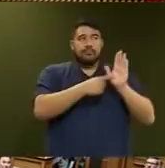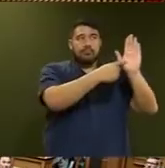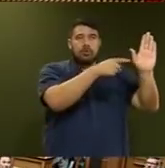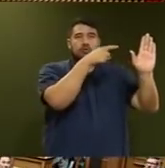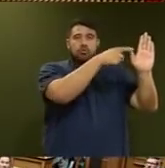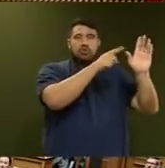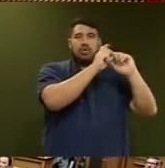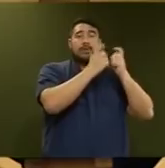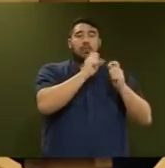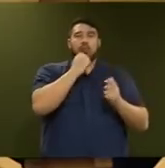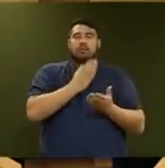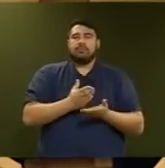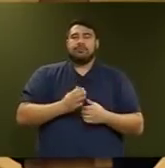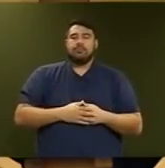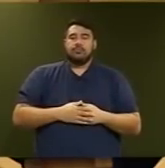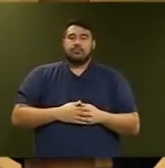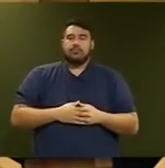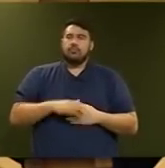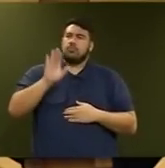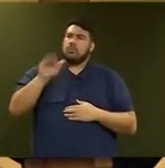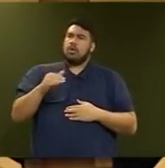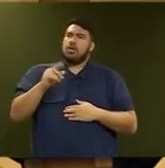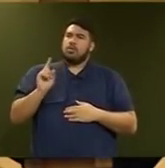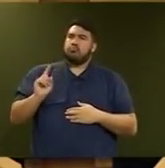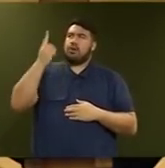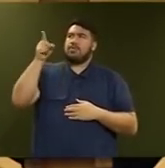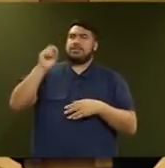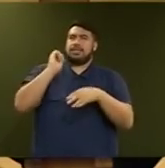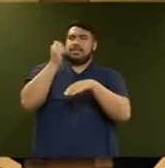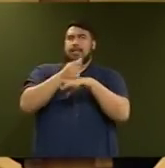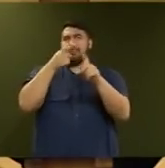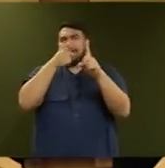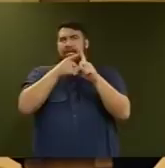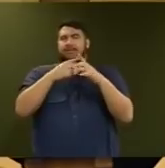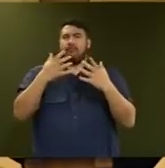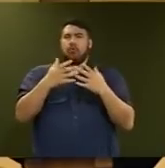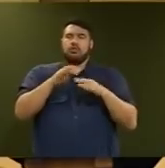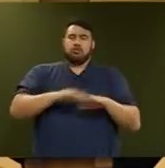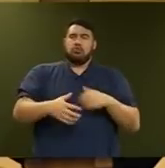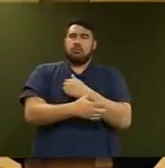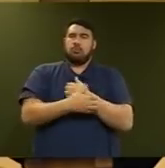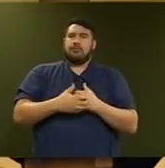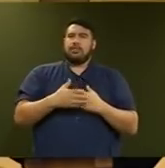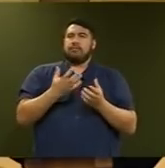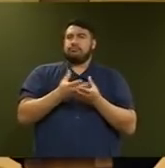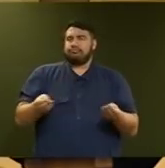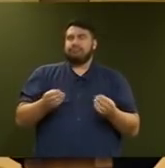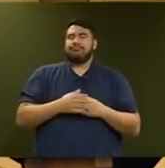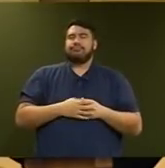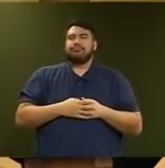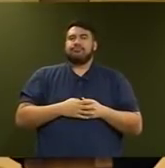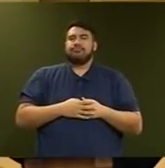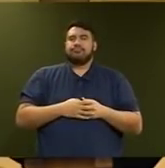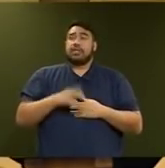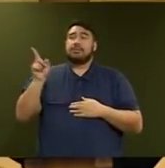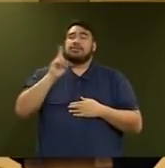Does he agree with the Prime Minister whose set of child poverty reduction targets, quote, our plan is to put an end to the debate over how we measure